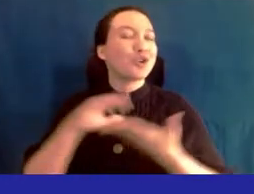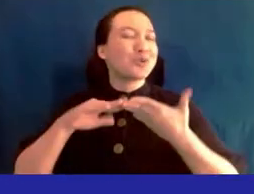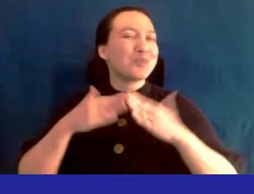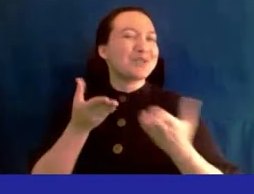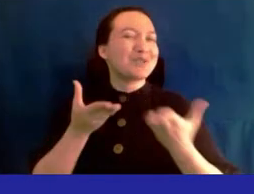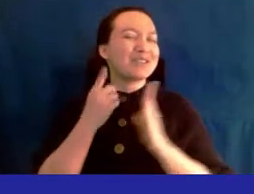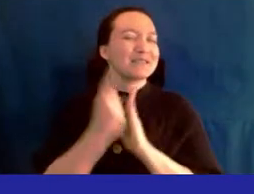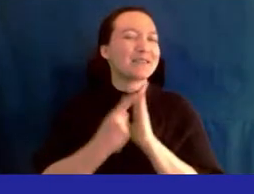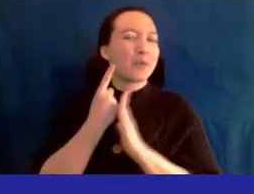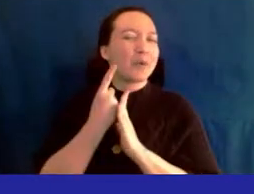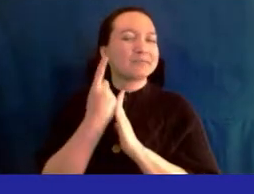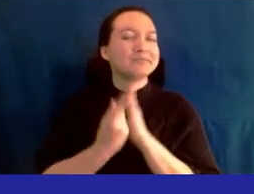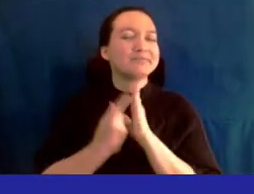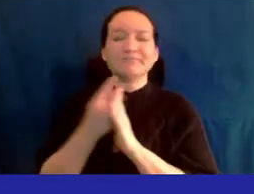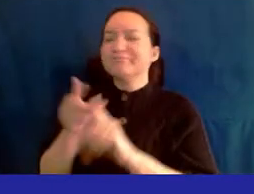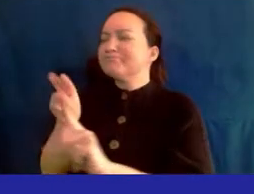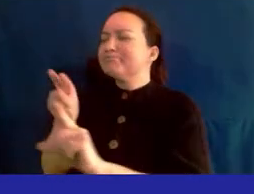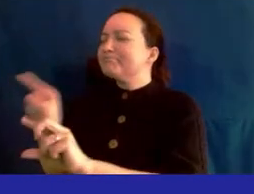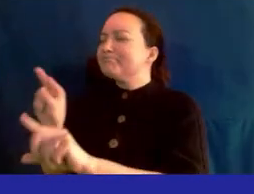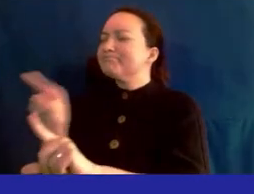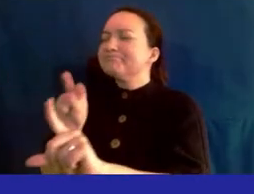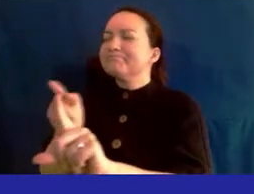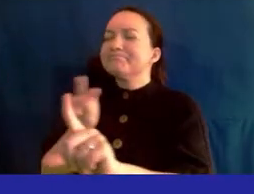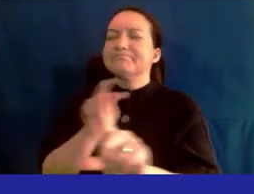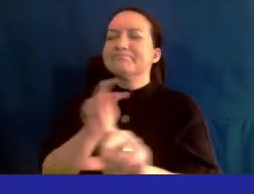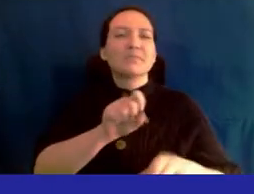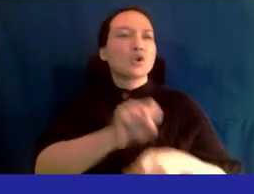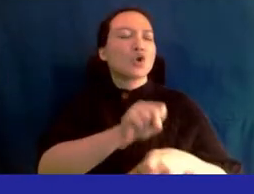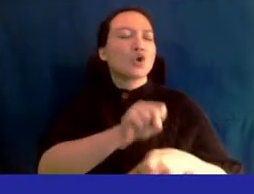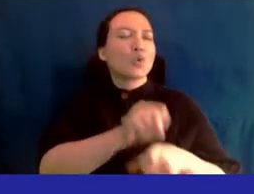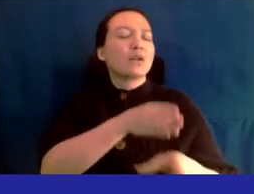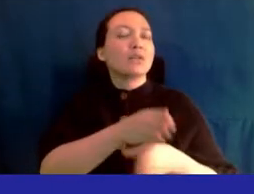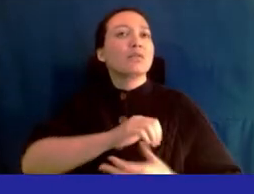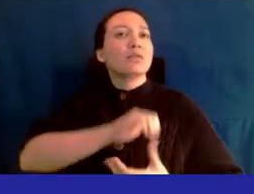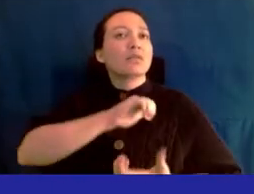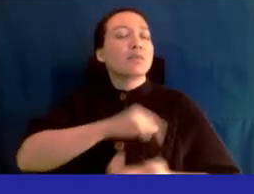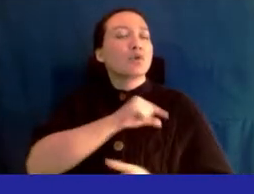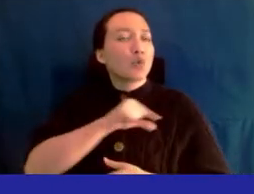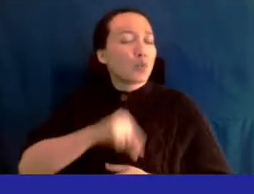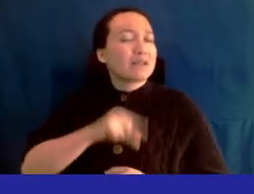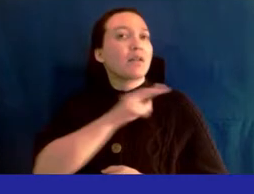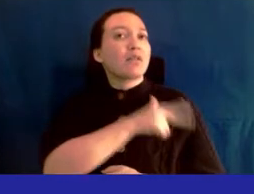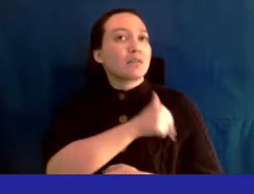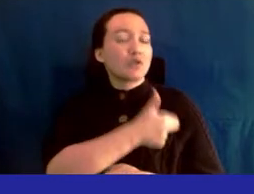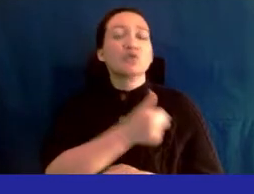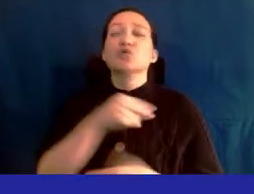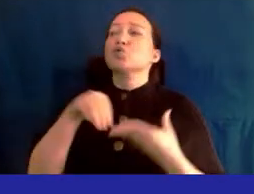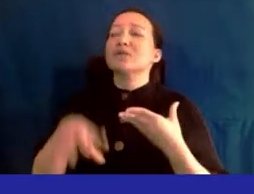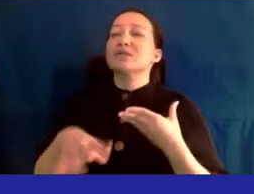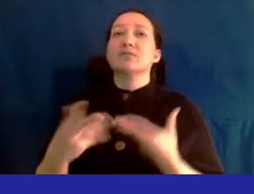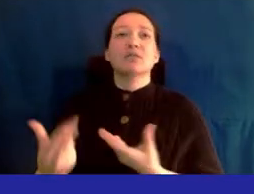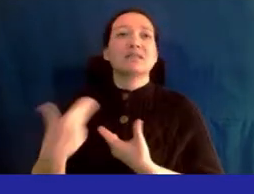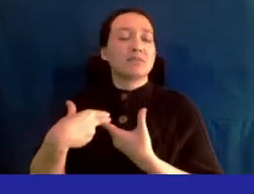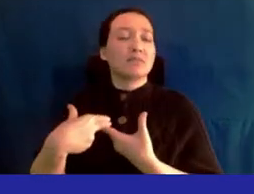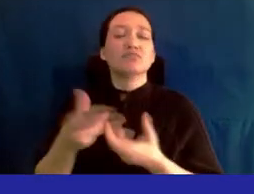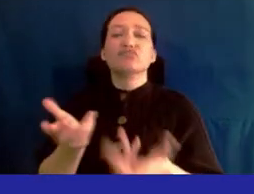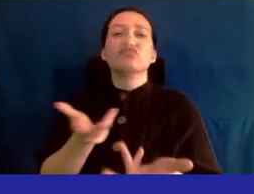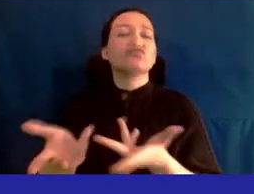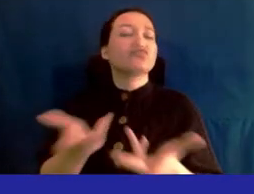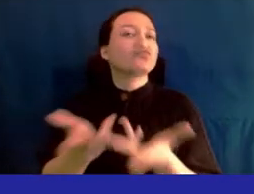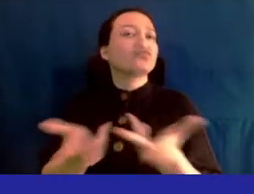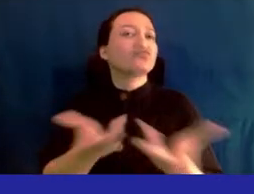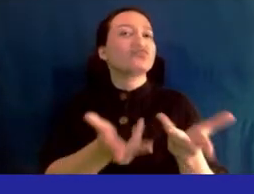from observing the variety of career avenues at the hospital through the collaboration with queen's hospital students participation will have them interacting